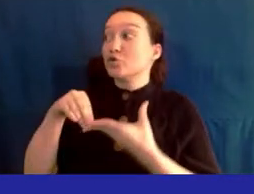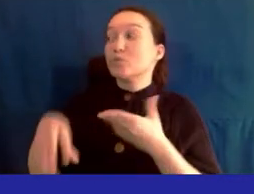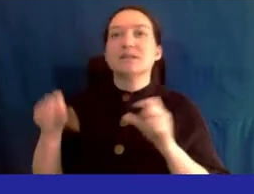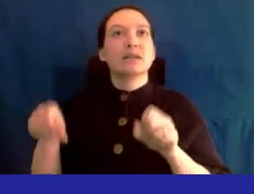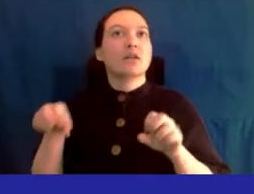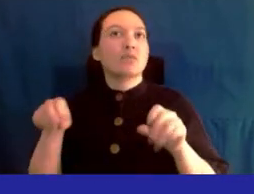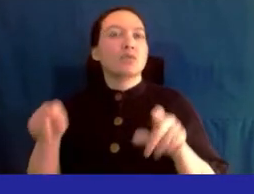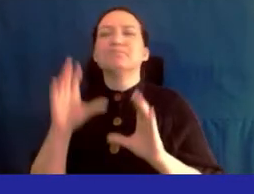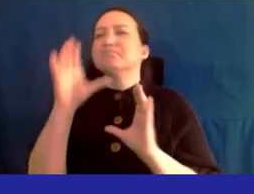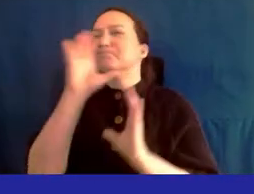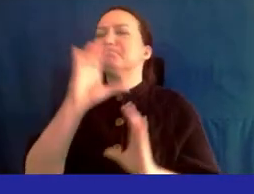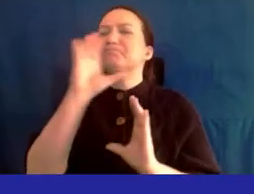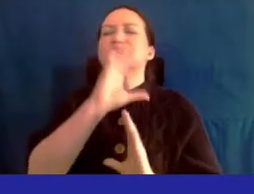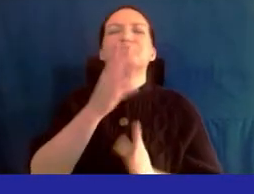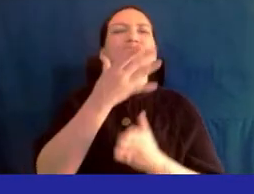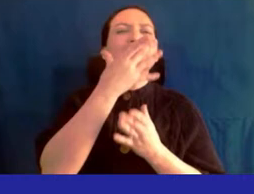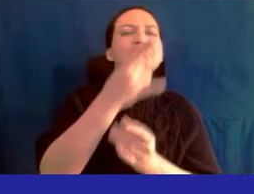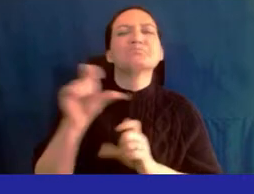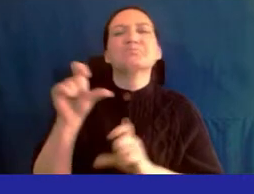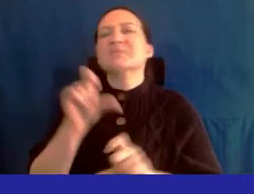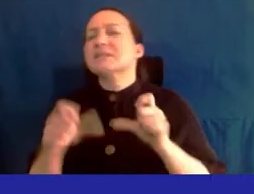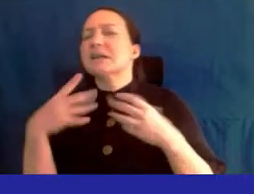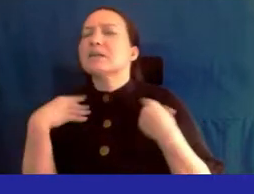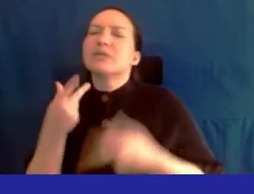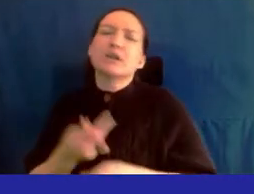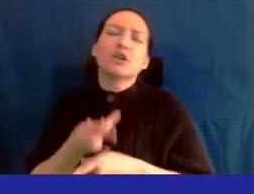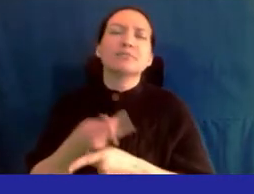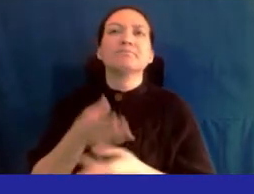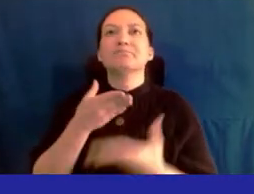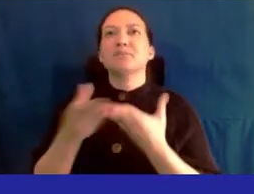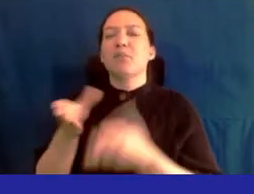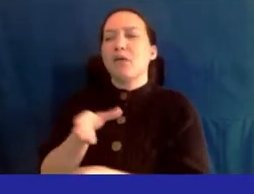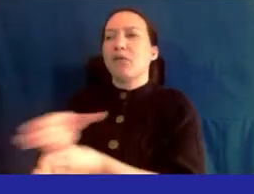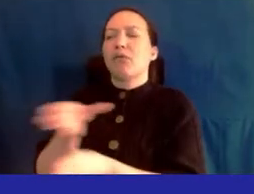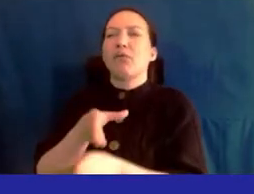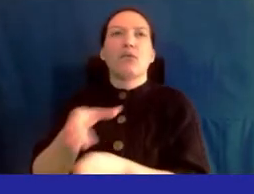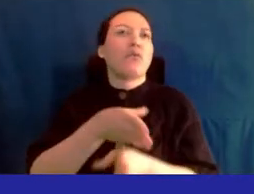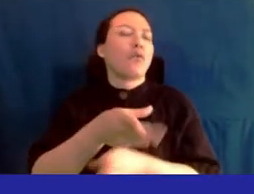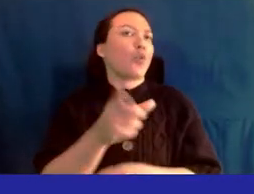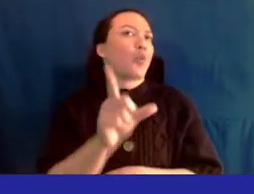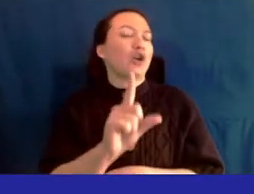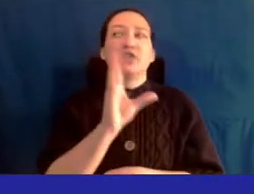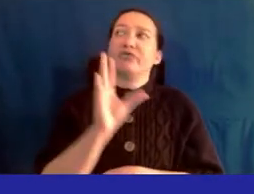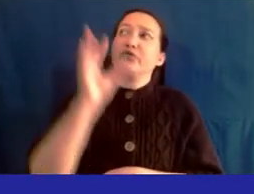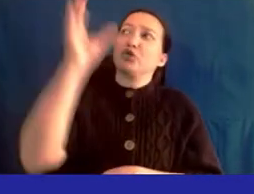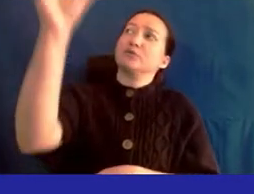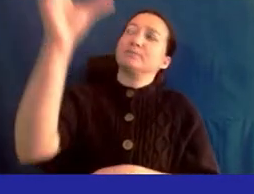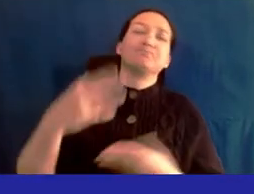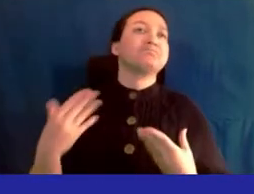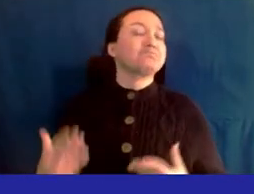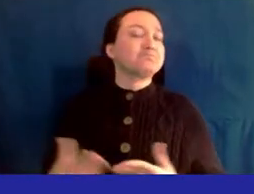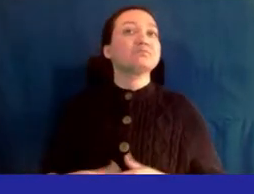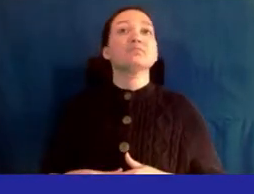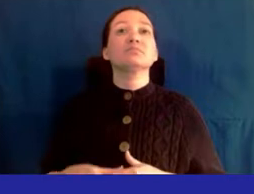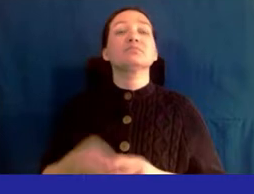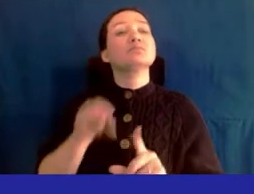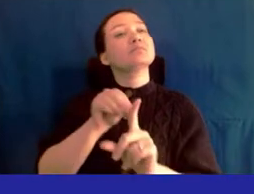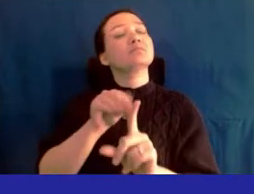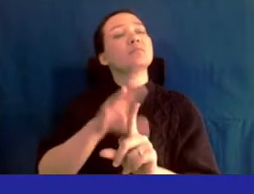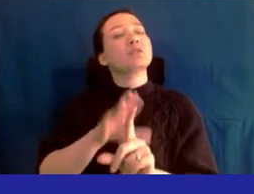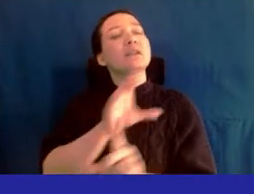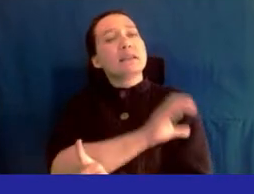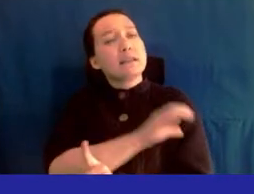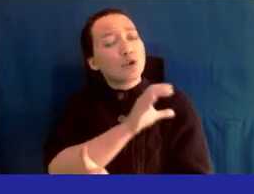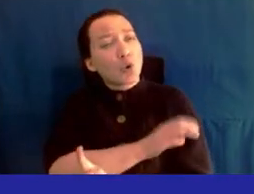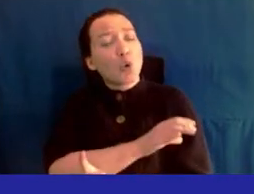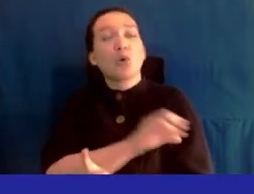opportunity to explore interest in science and healthcare regardless of the area of health they want to pursue in the future it will introduce students to clinical